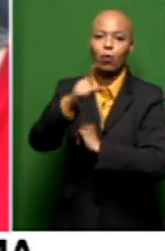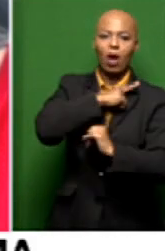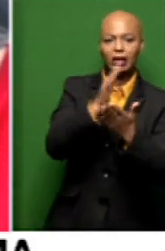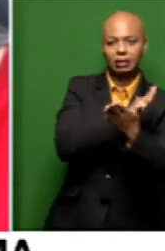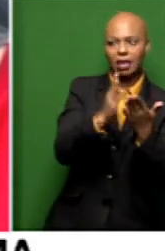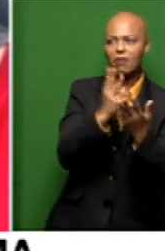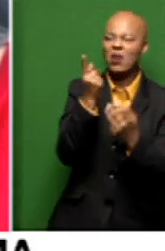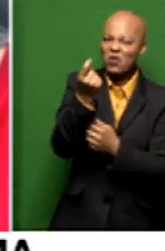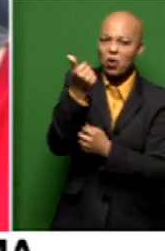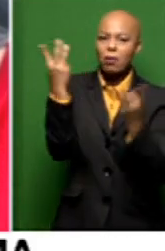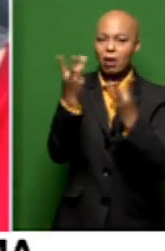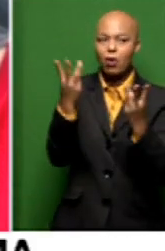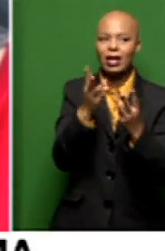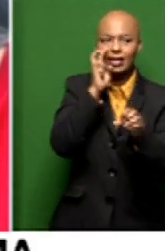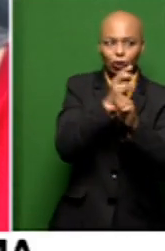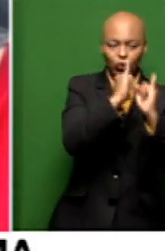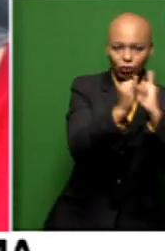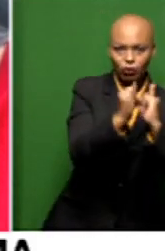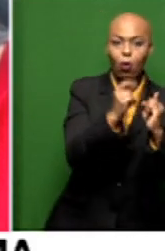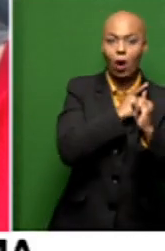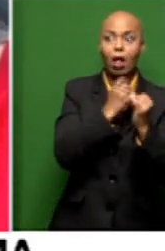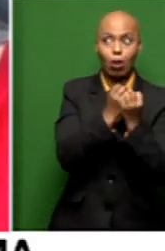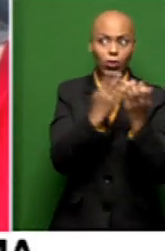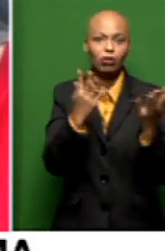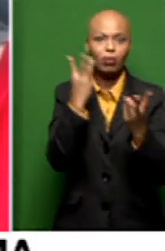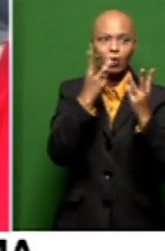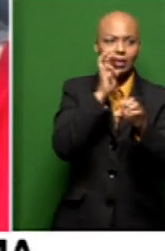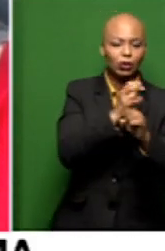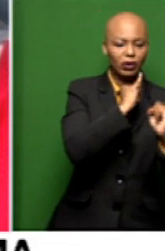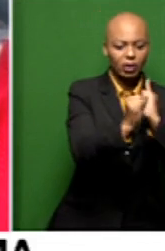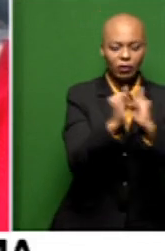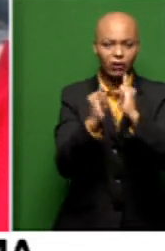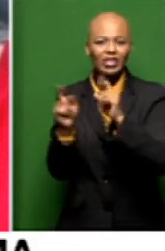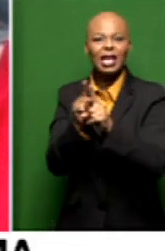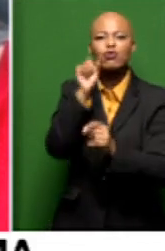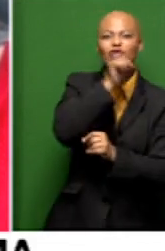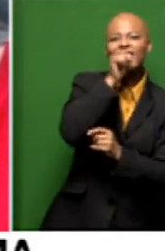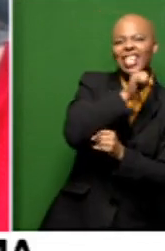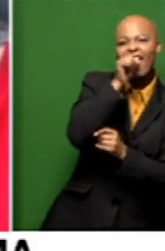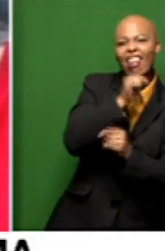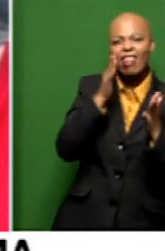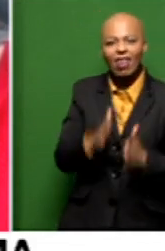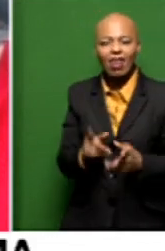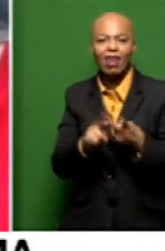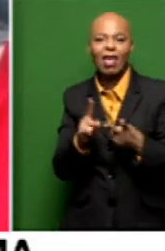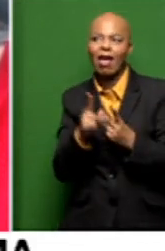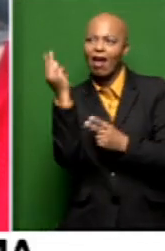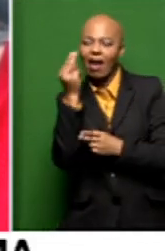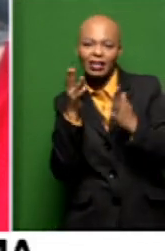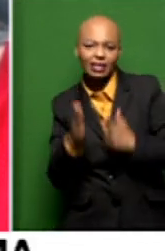still have to interview. We haven't yet interviewed, like, quite a lot of musicians and artists. And,